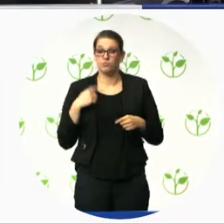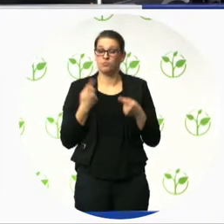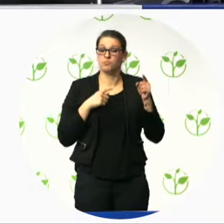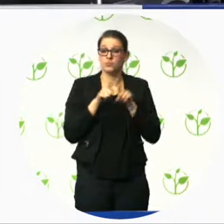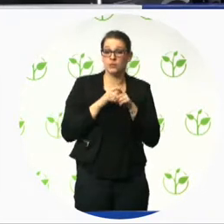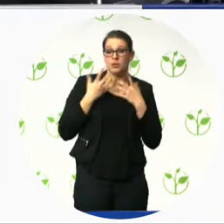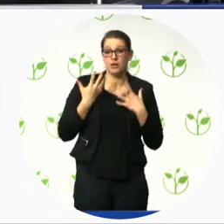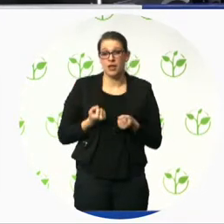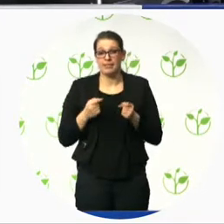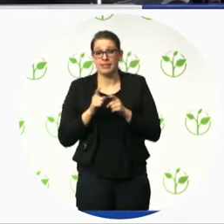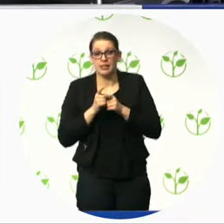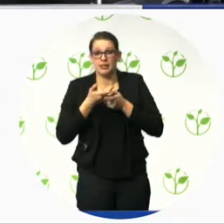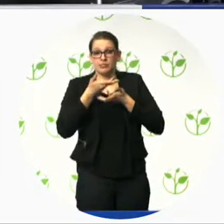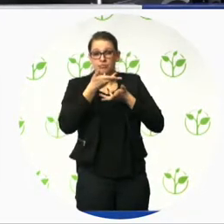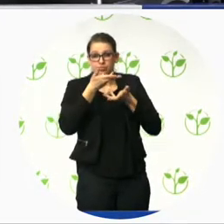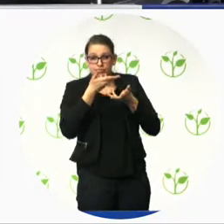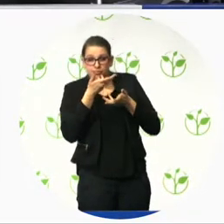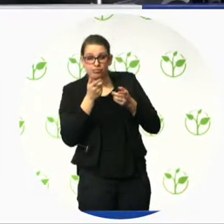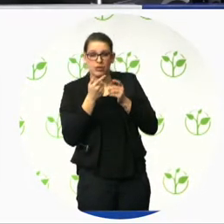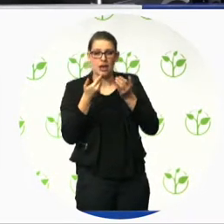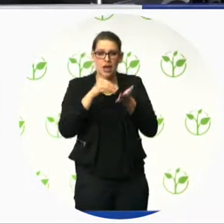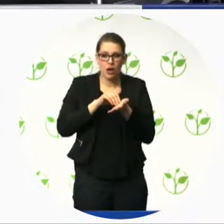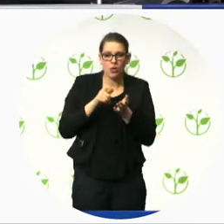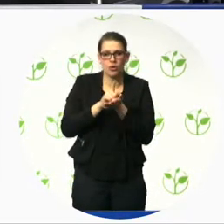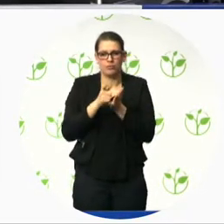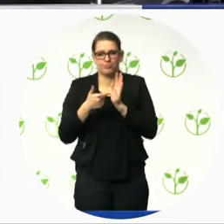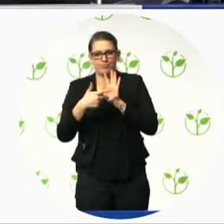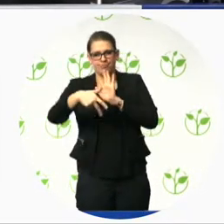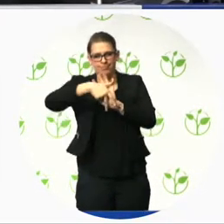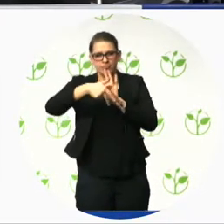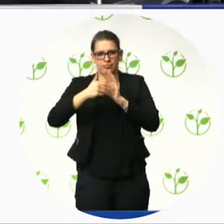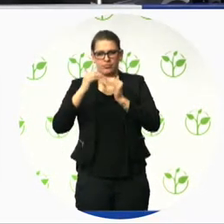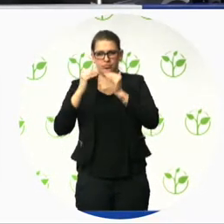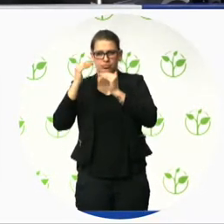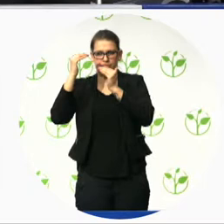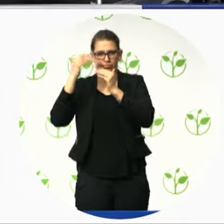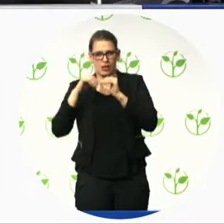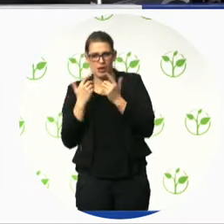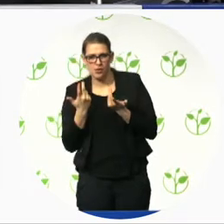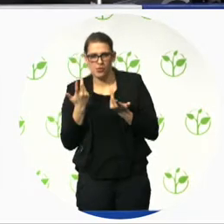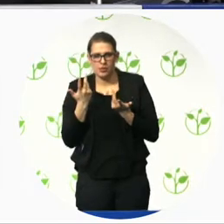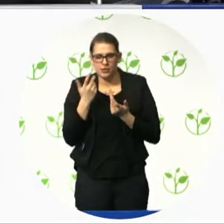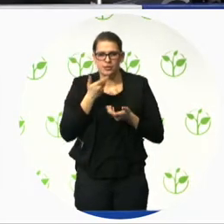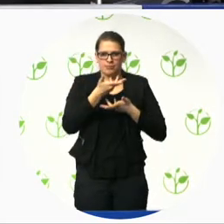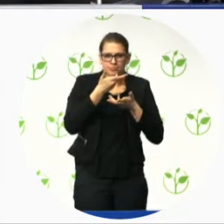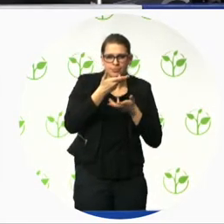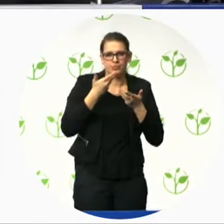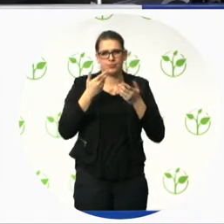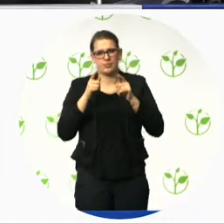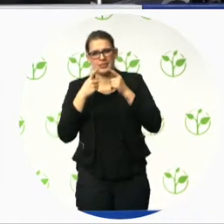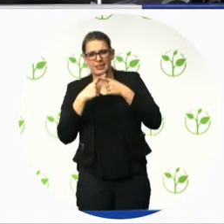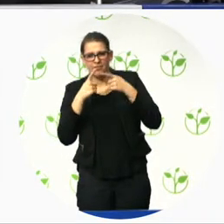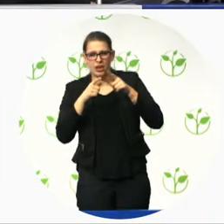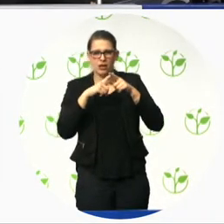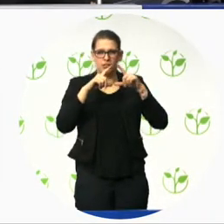that is responsible for the conception, implementation and monitoring of the methodology as well as for strategic